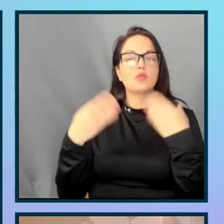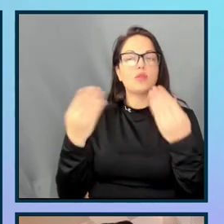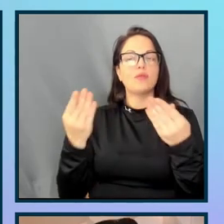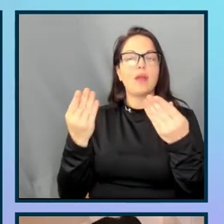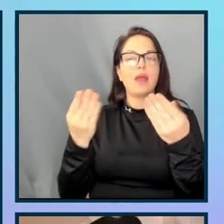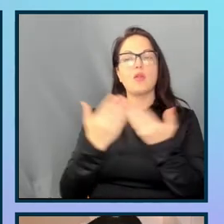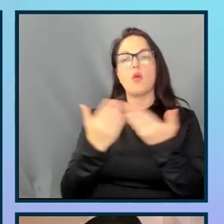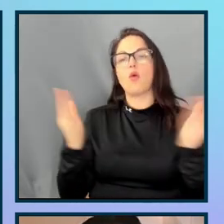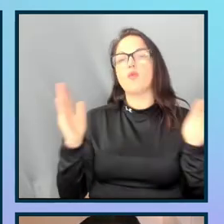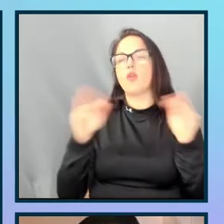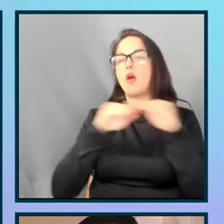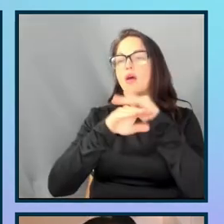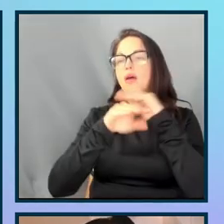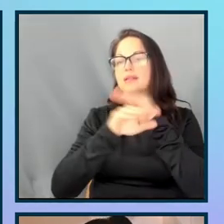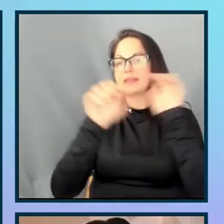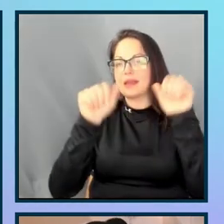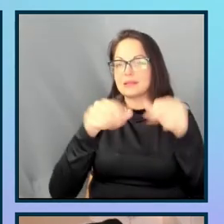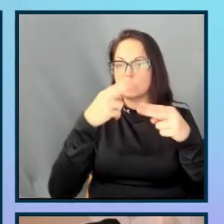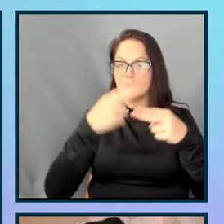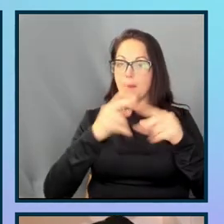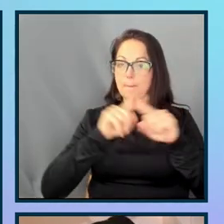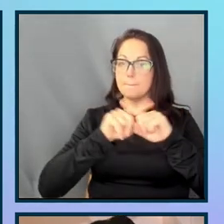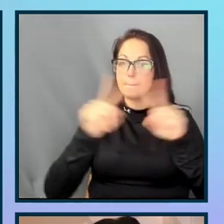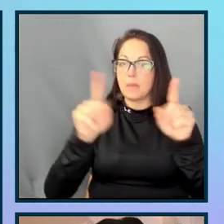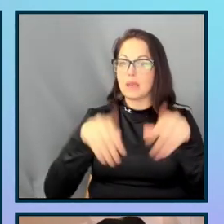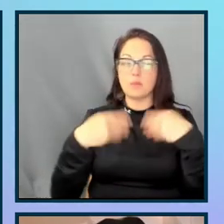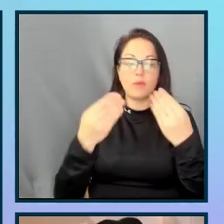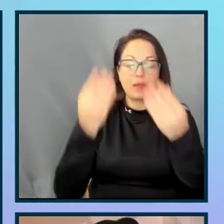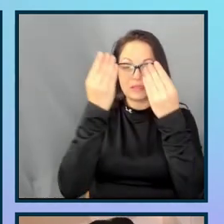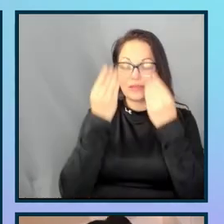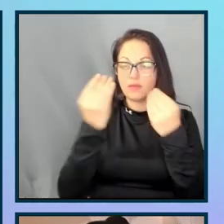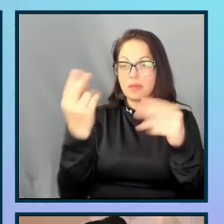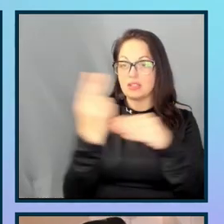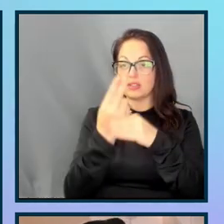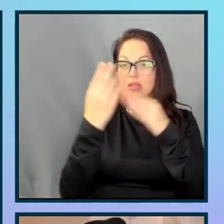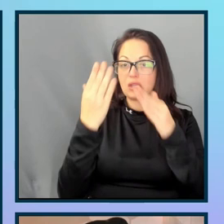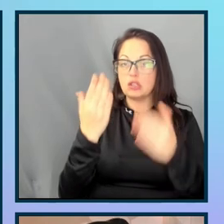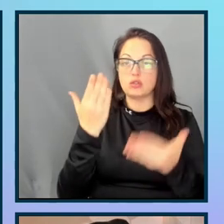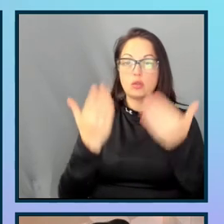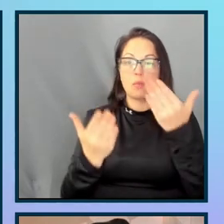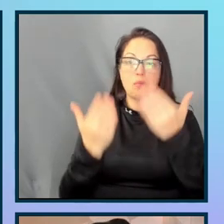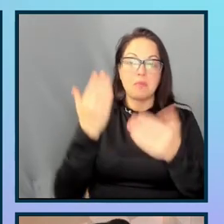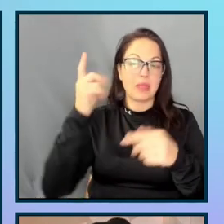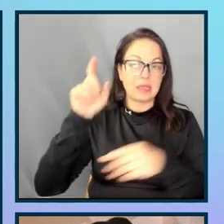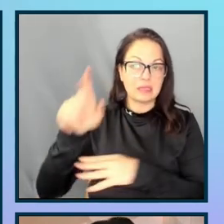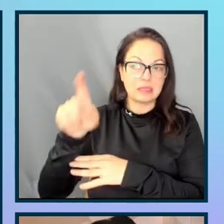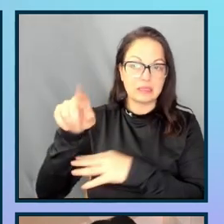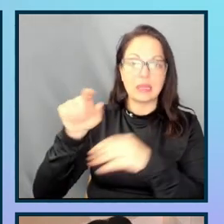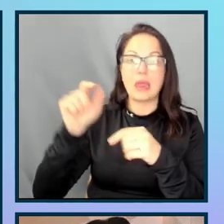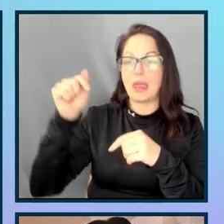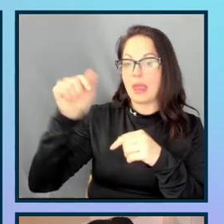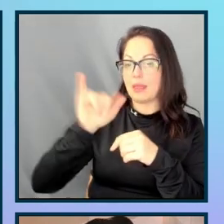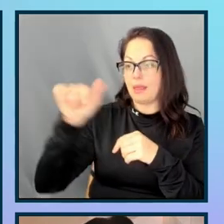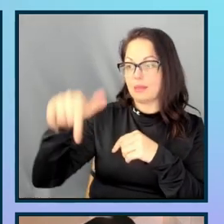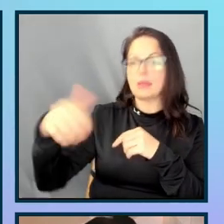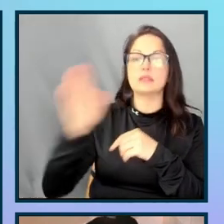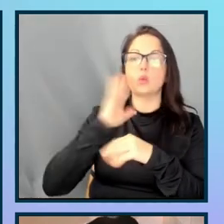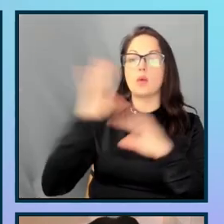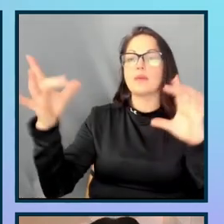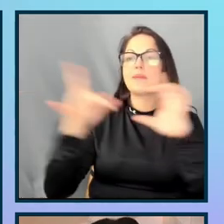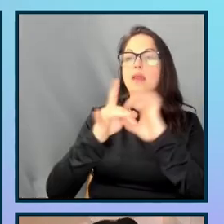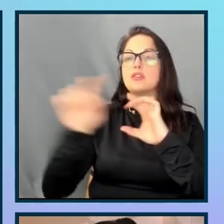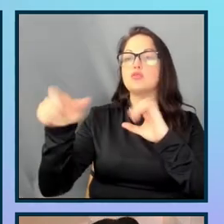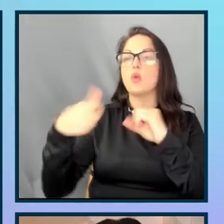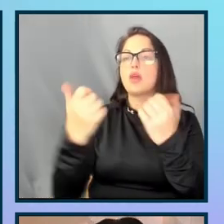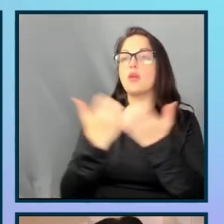information that the user might need. And again, just like aria-labeledby, this is going to be paired with by ID to other elements on the